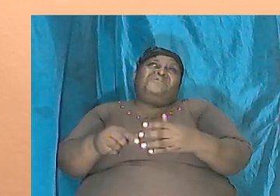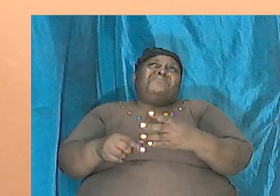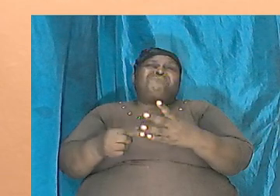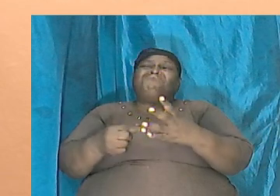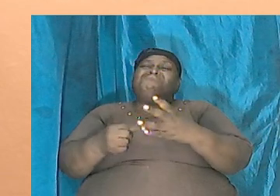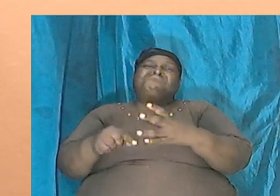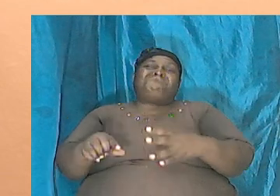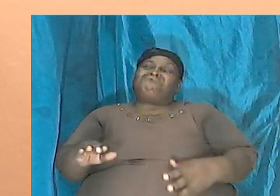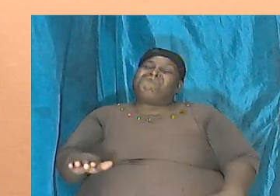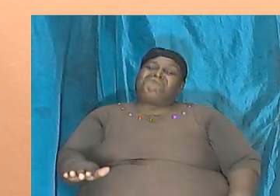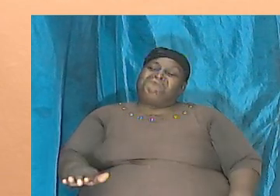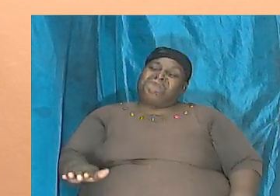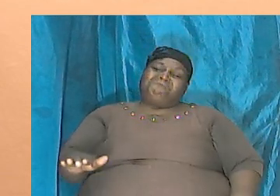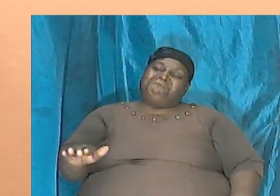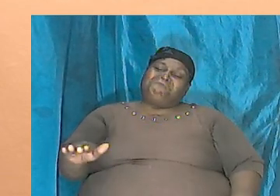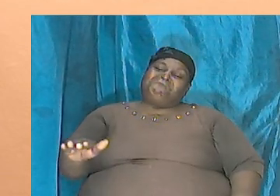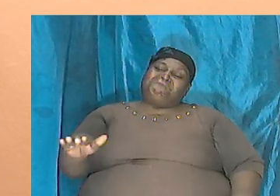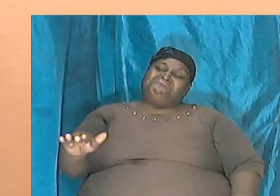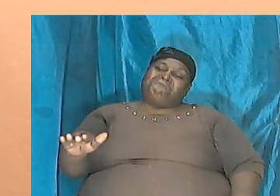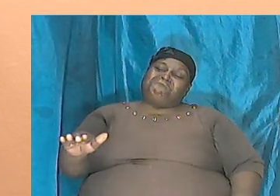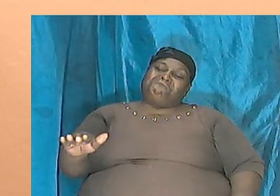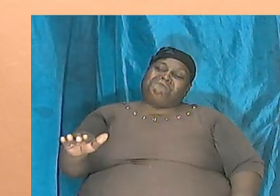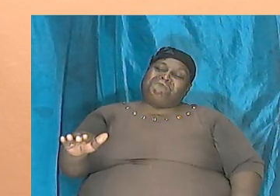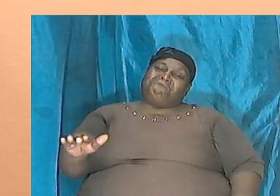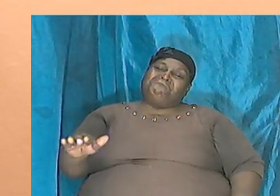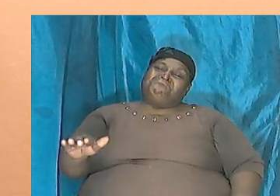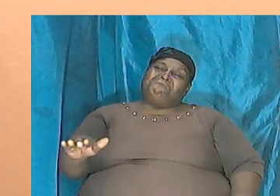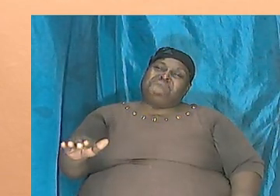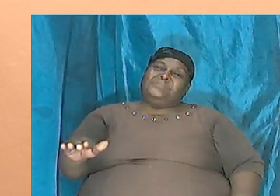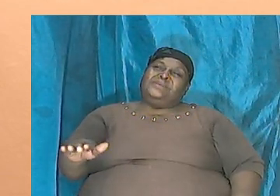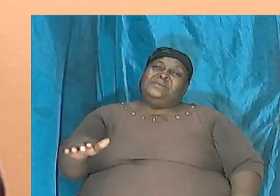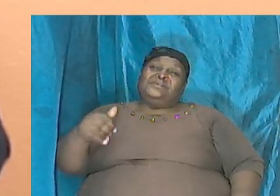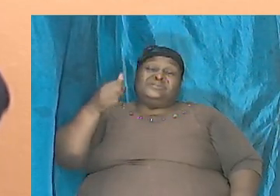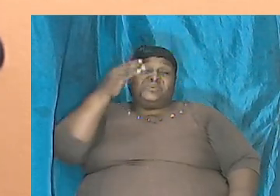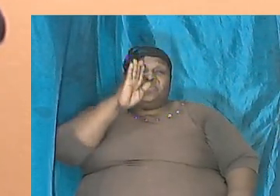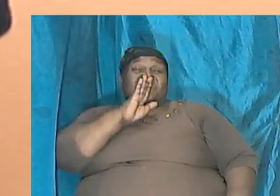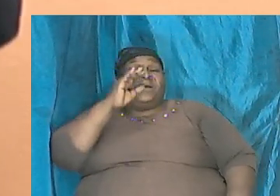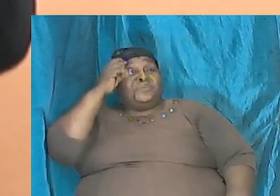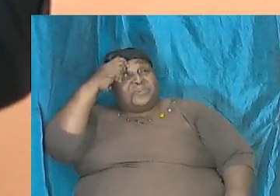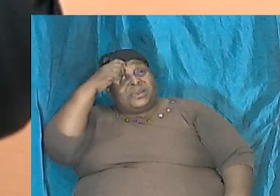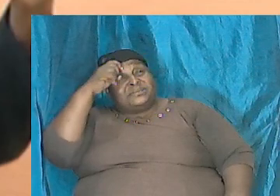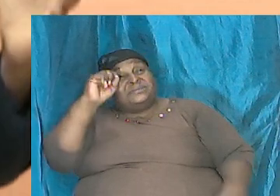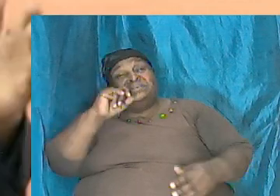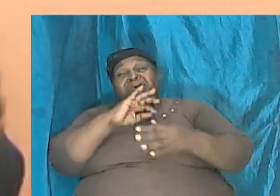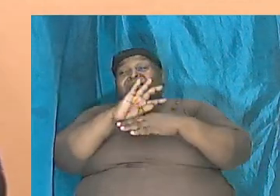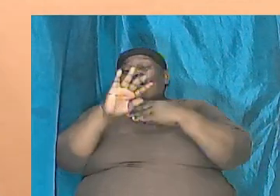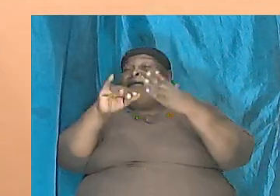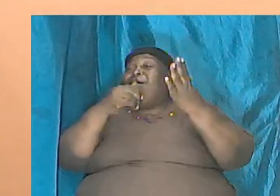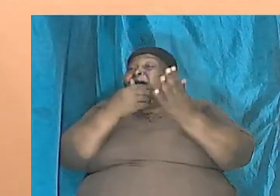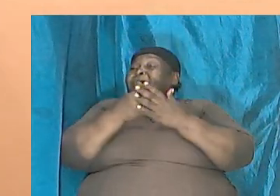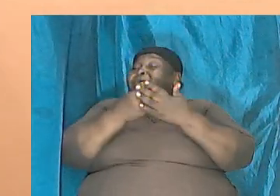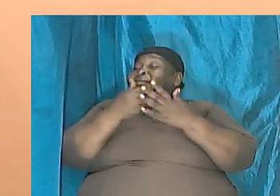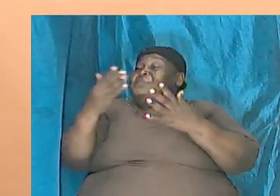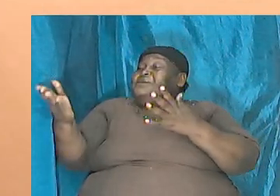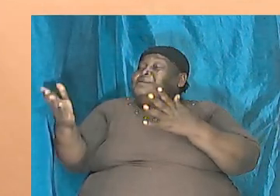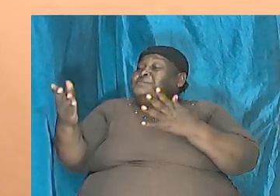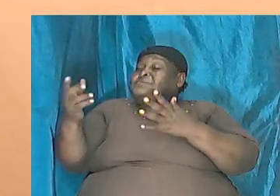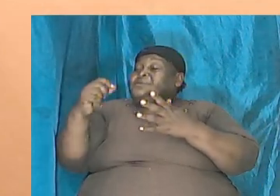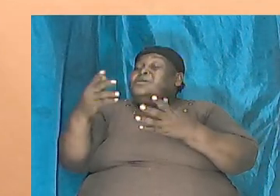it's so much yes you see God wise and all these skeptics come with these things